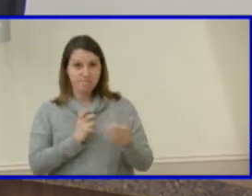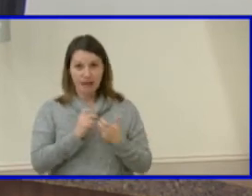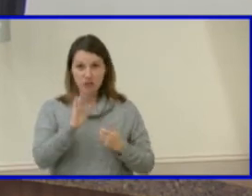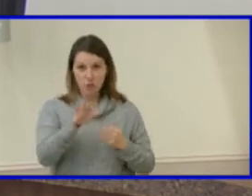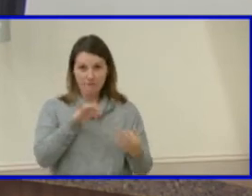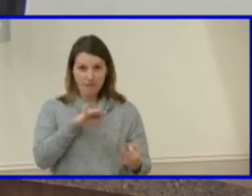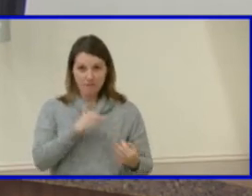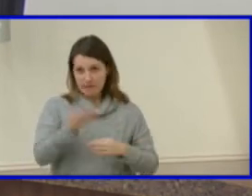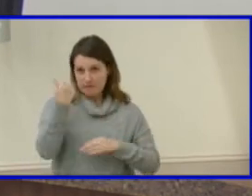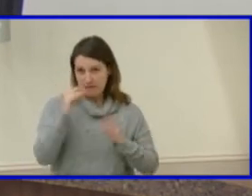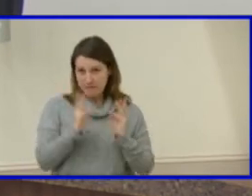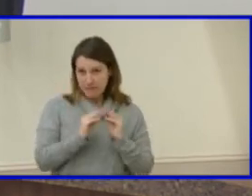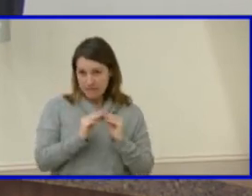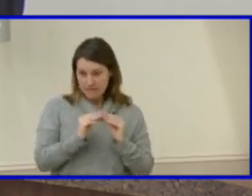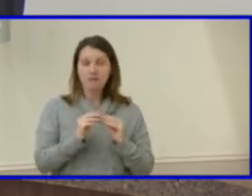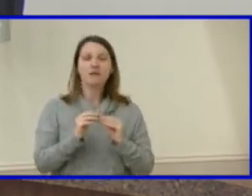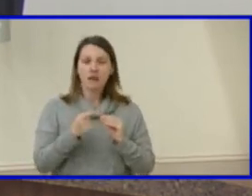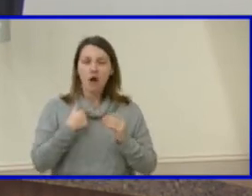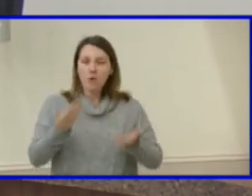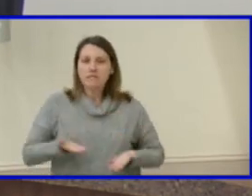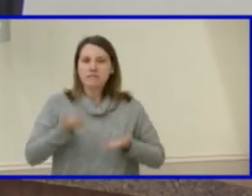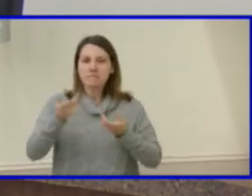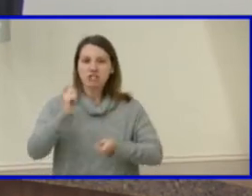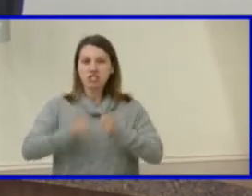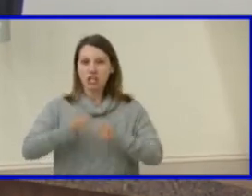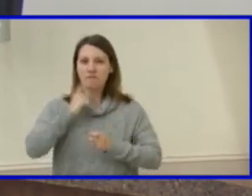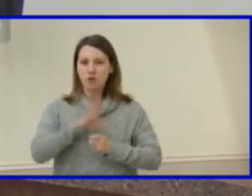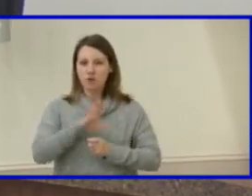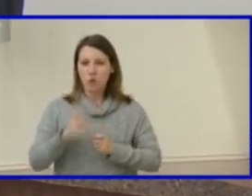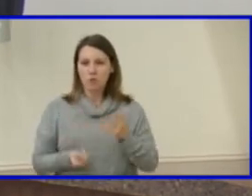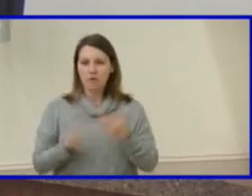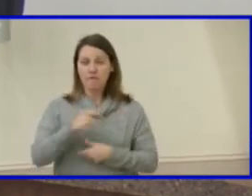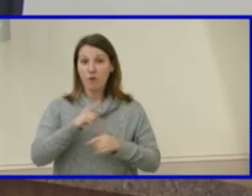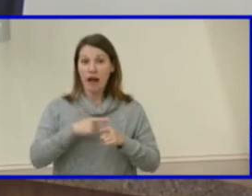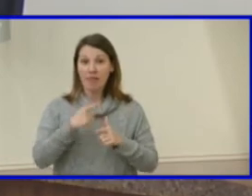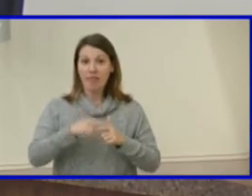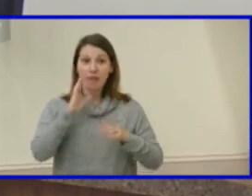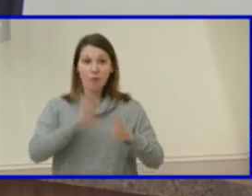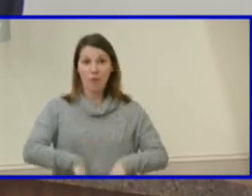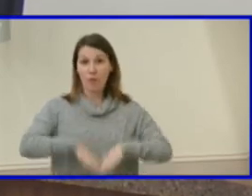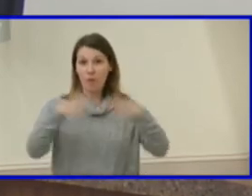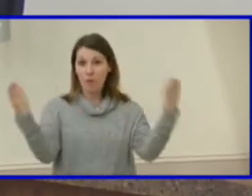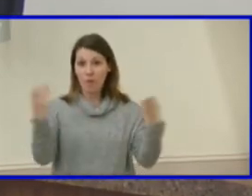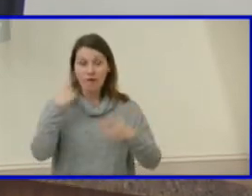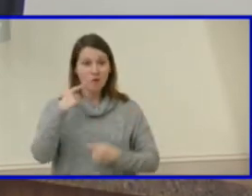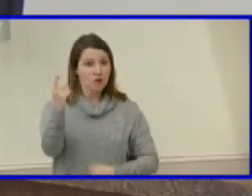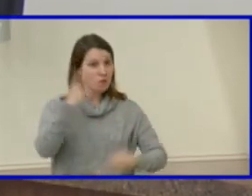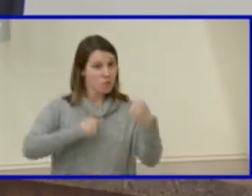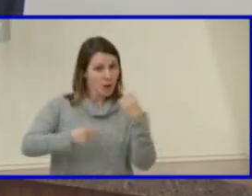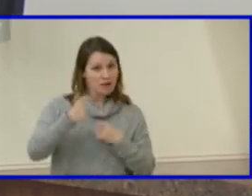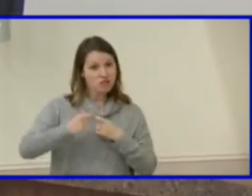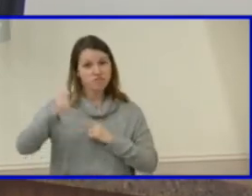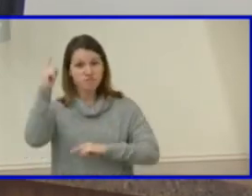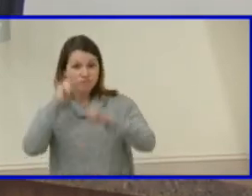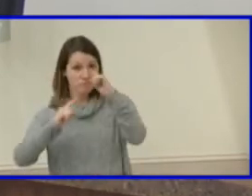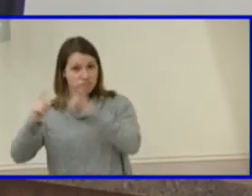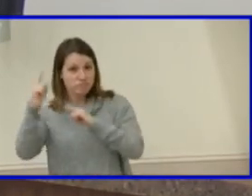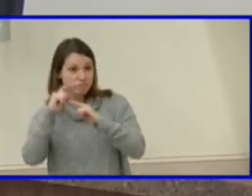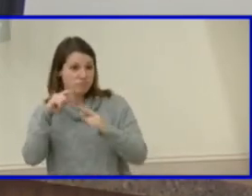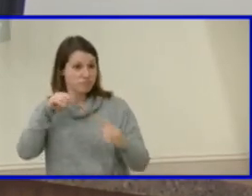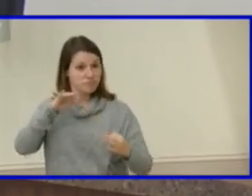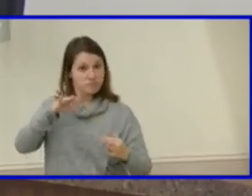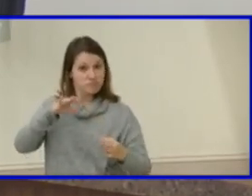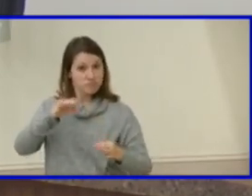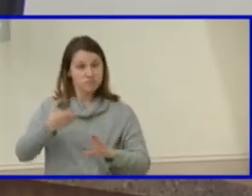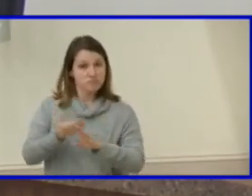and have those changes for your review and then would open up the floor to any questions and considerations you may have before